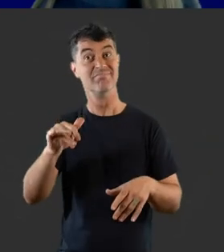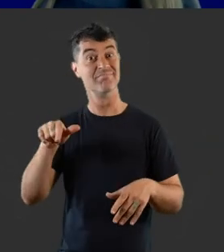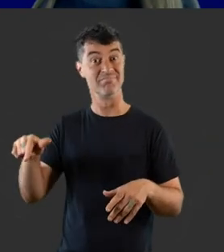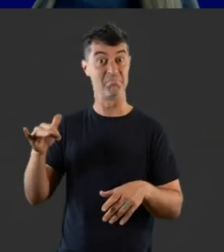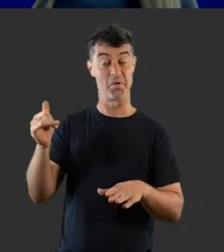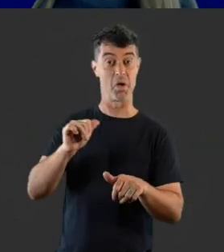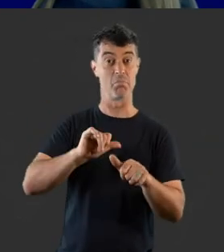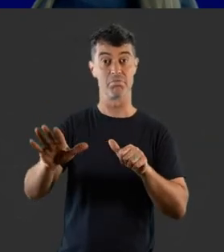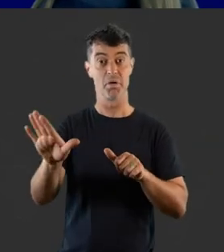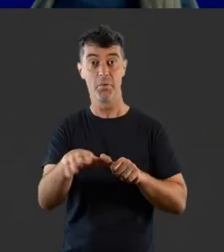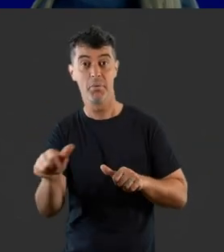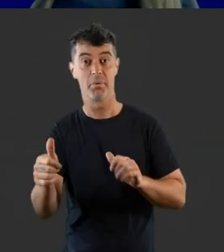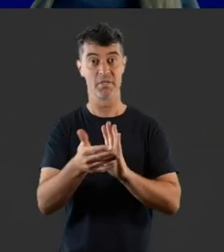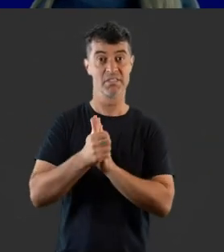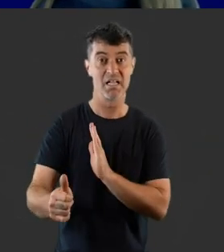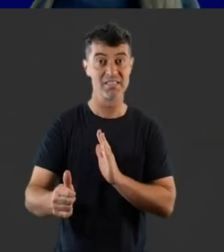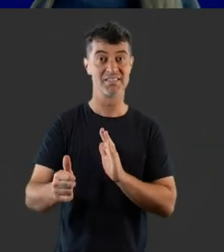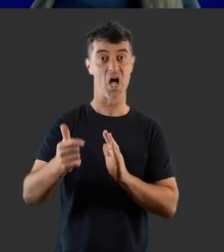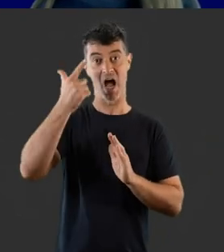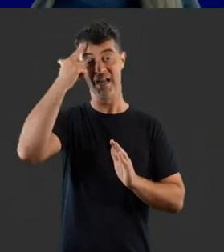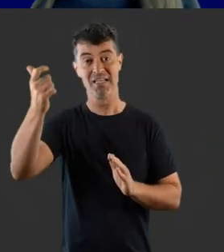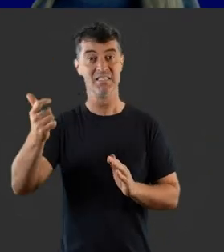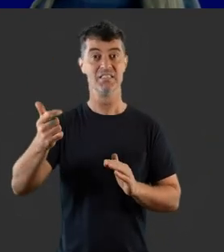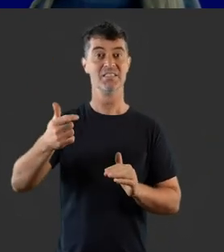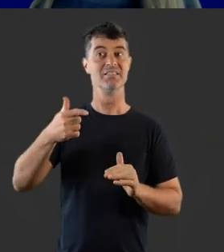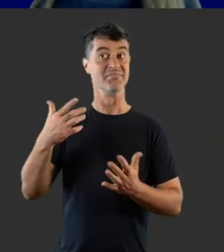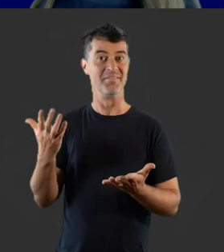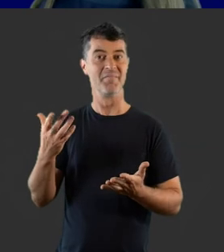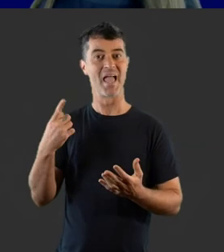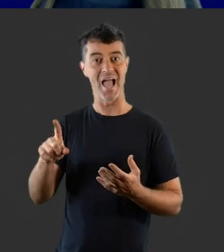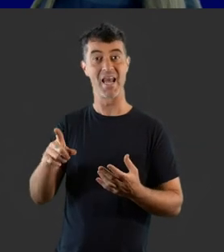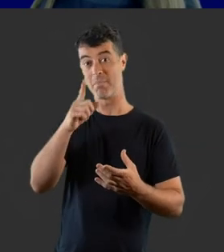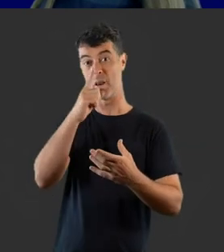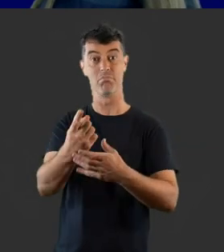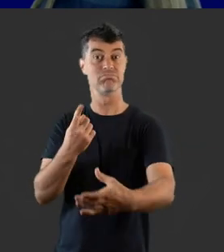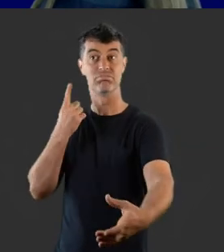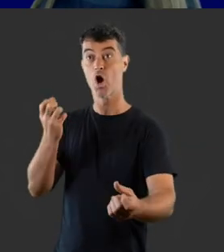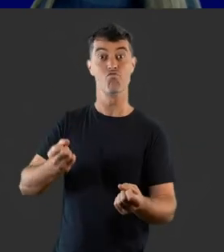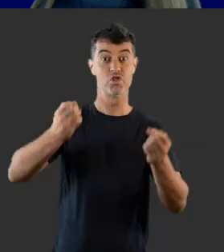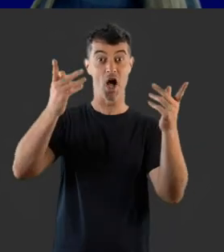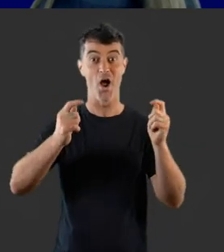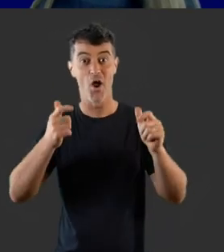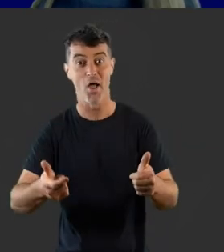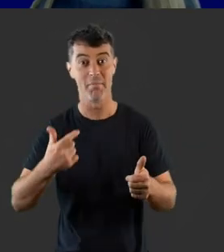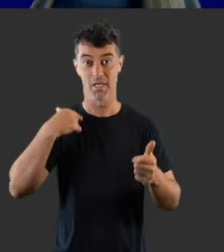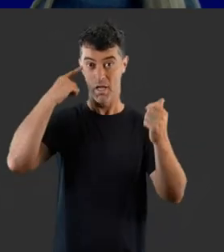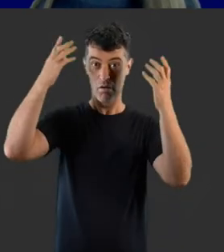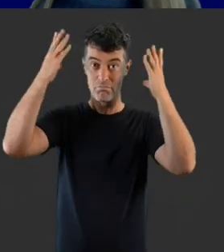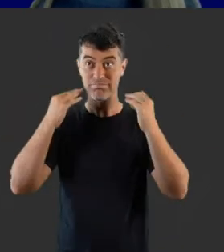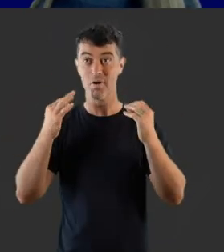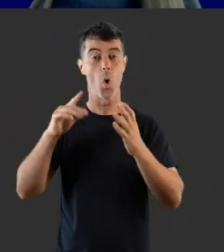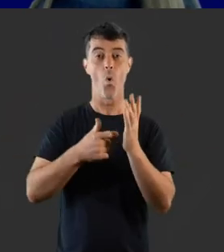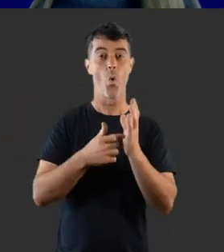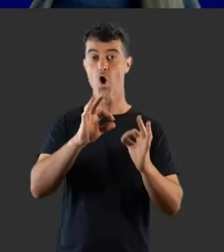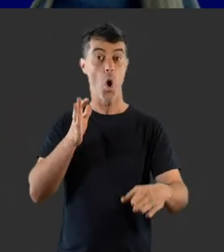rest of society their talents and creative ideas. The lost productivity and revenue caused by early